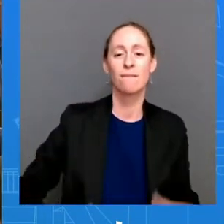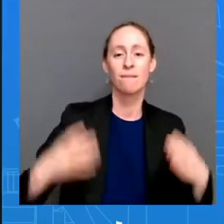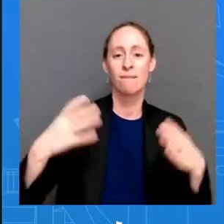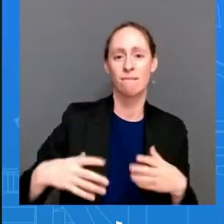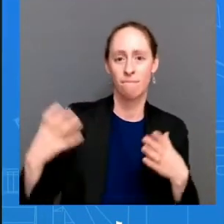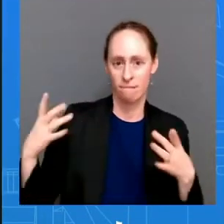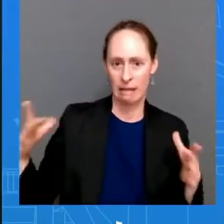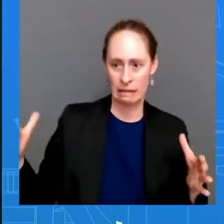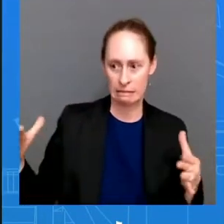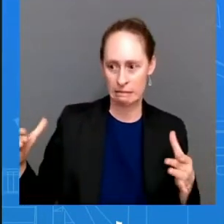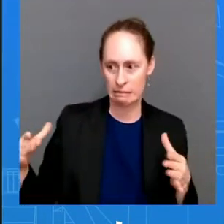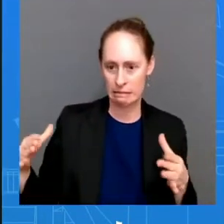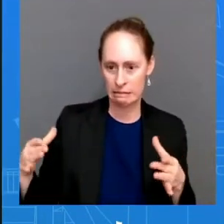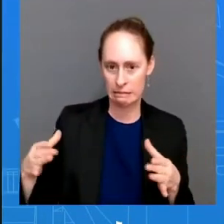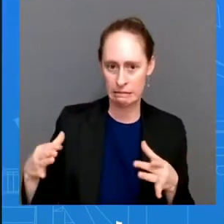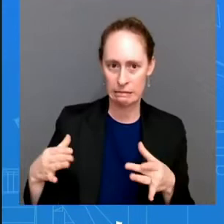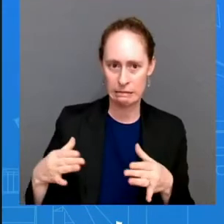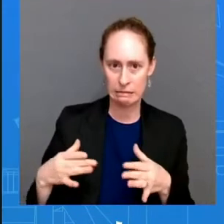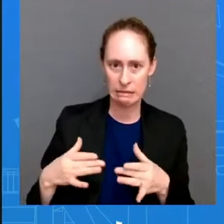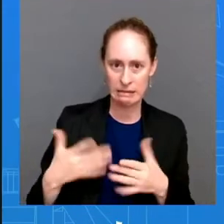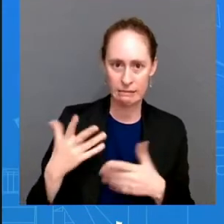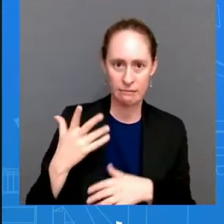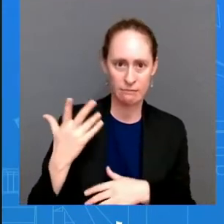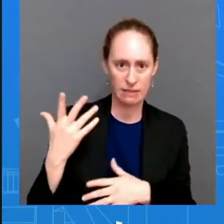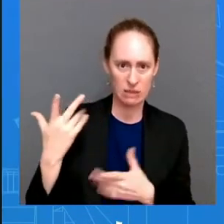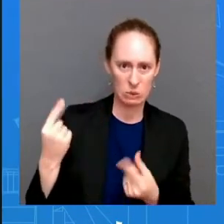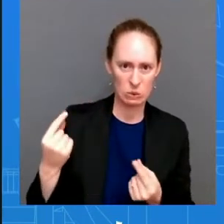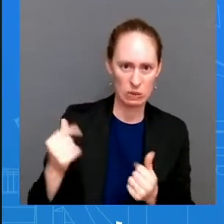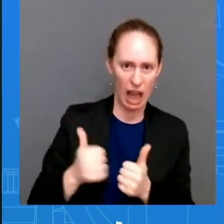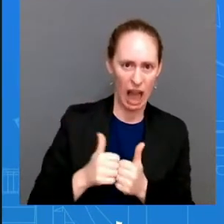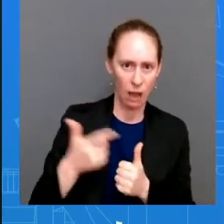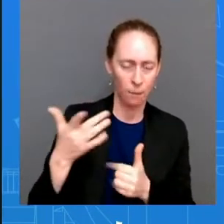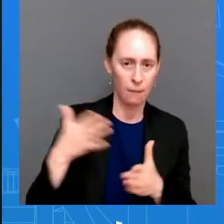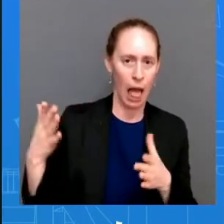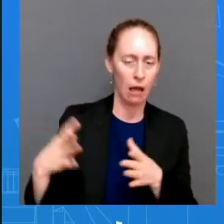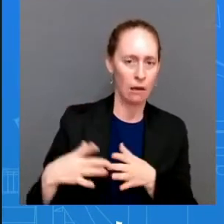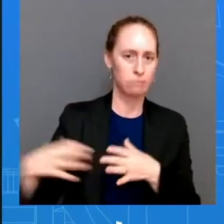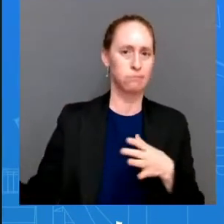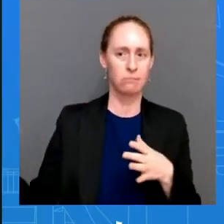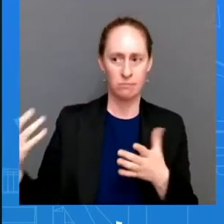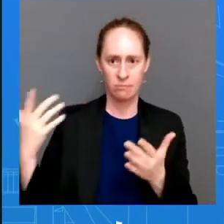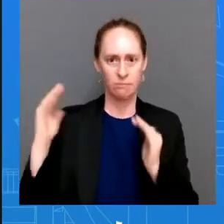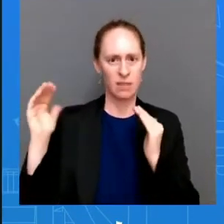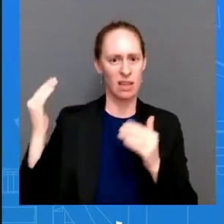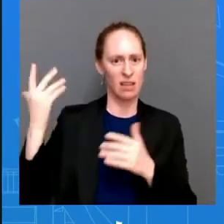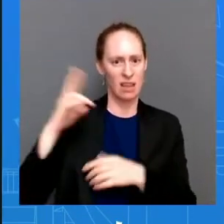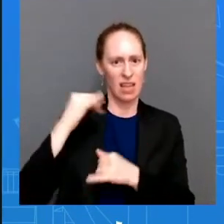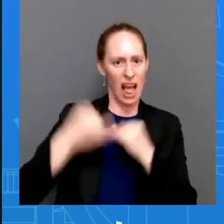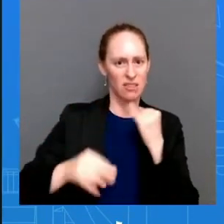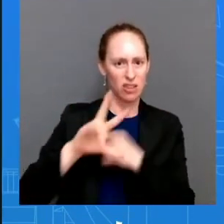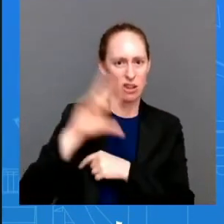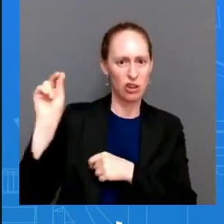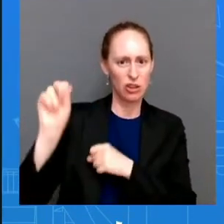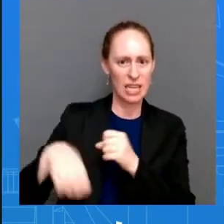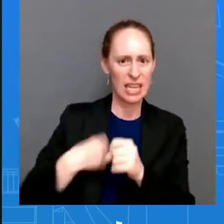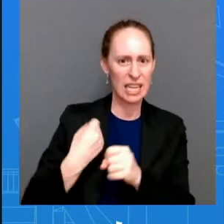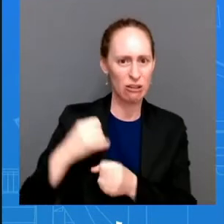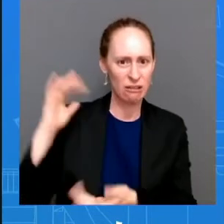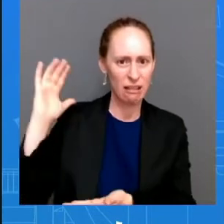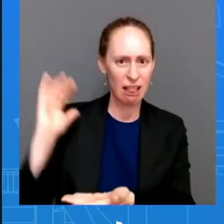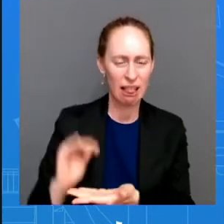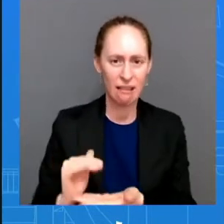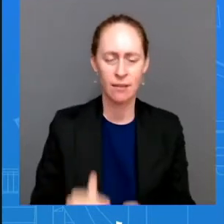well from my understanding and i can get you more specifics is that we are uh replenishing uh the strategic petroleum uh